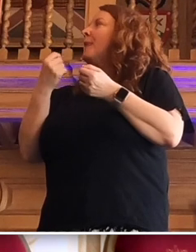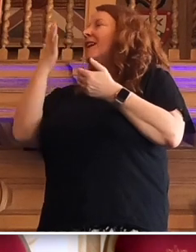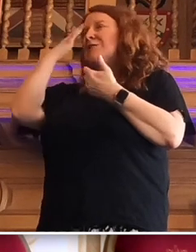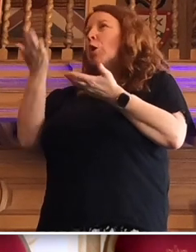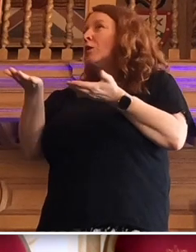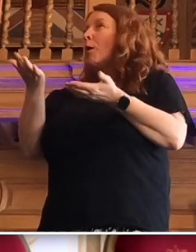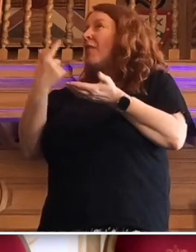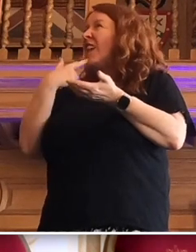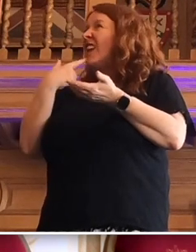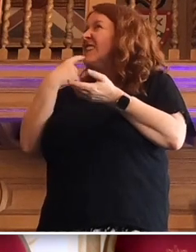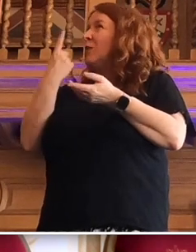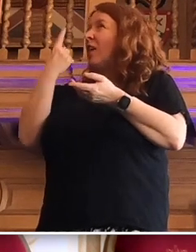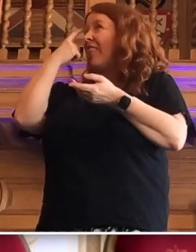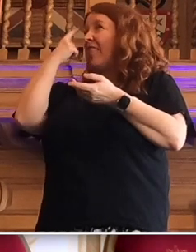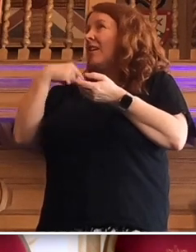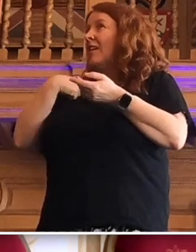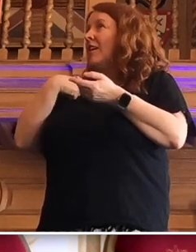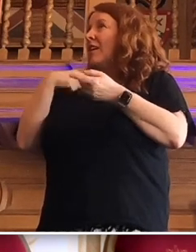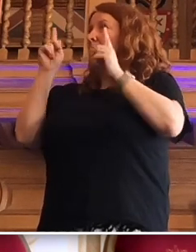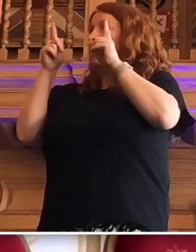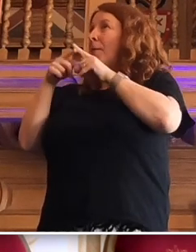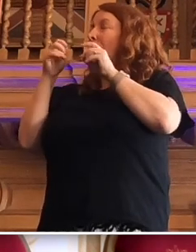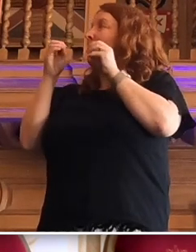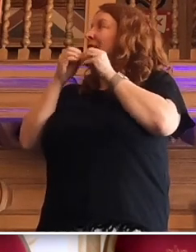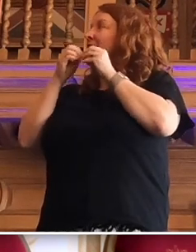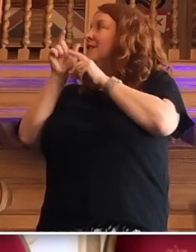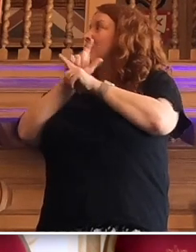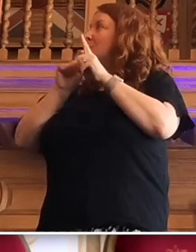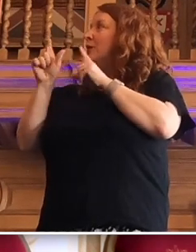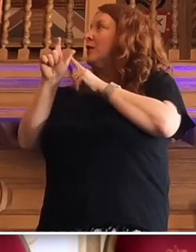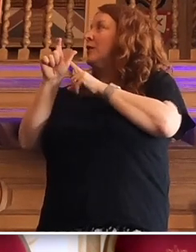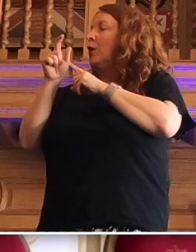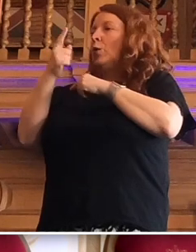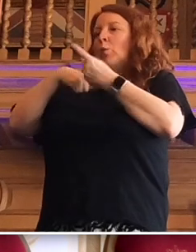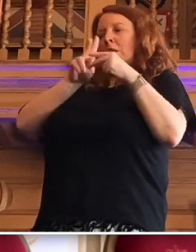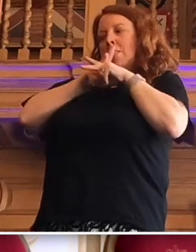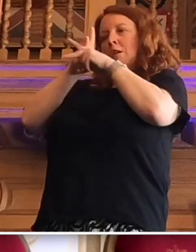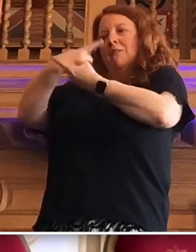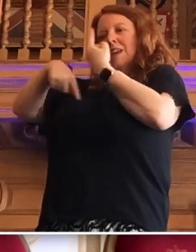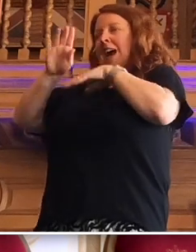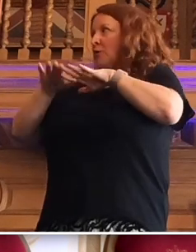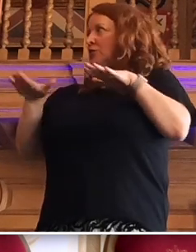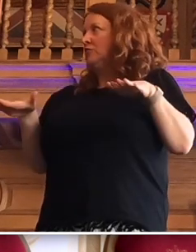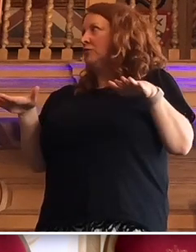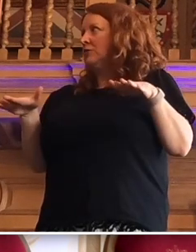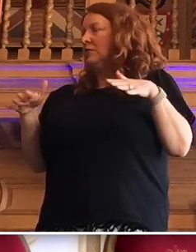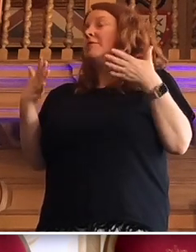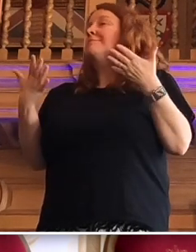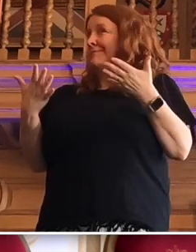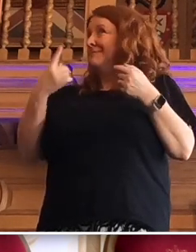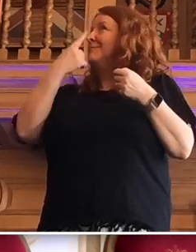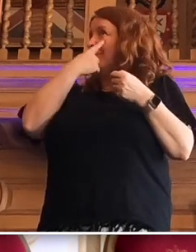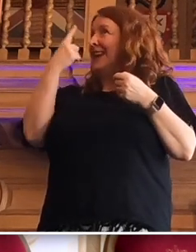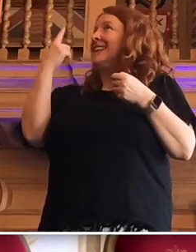know. The Bangladeshi community say we did it. We look after our kids. And indeed there is evidence